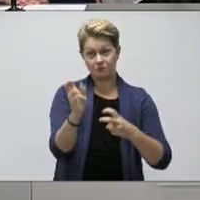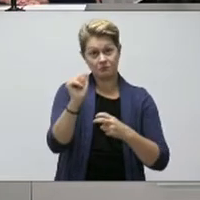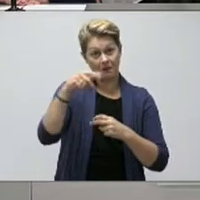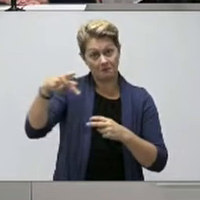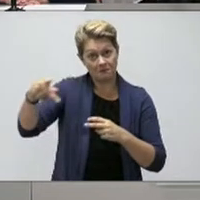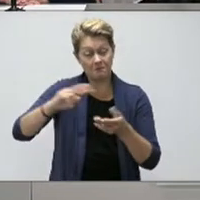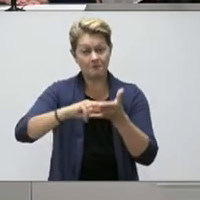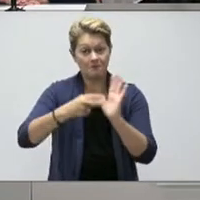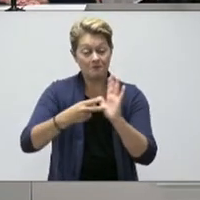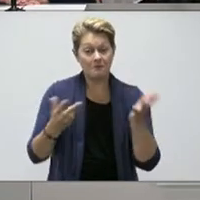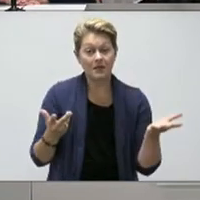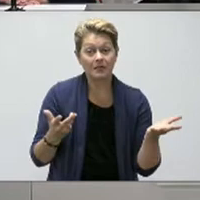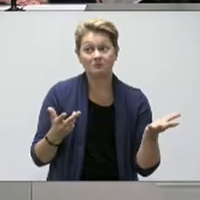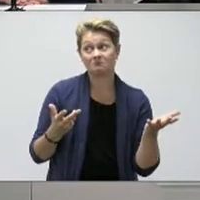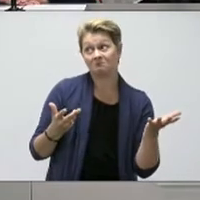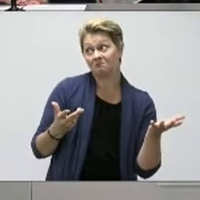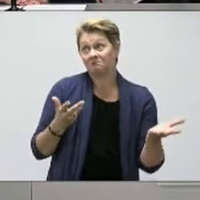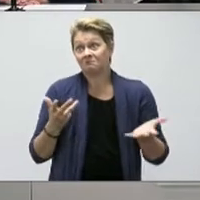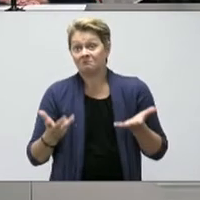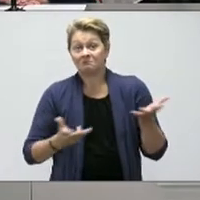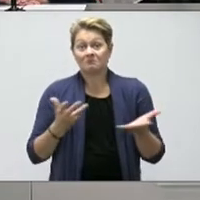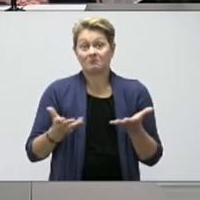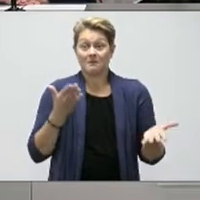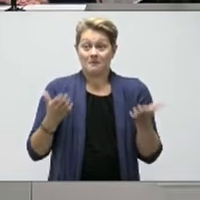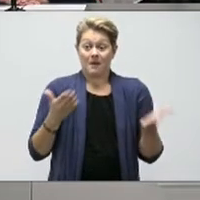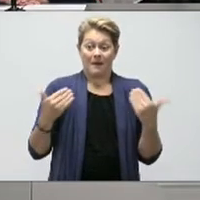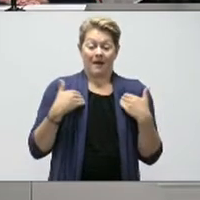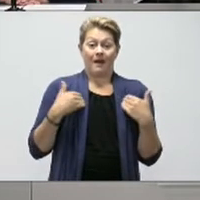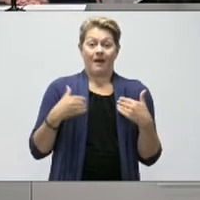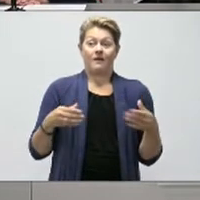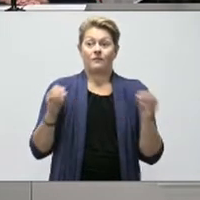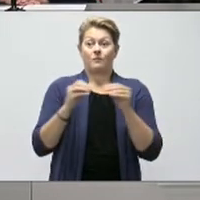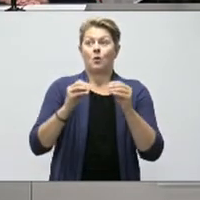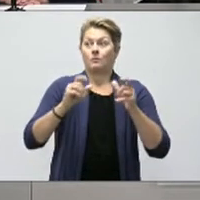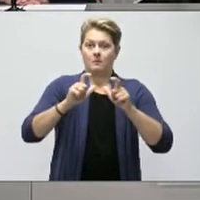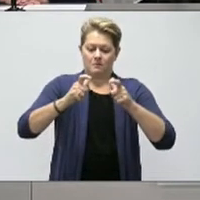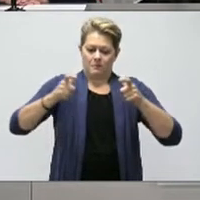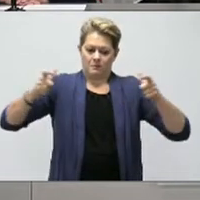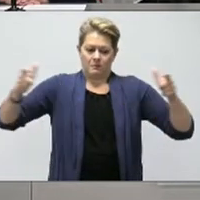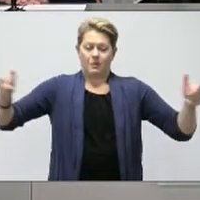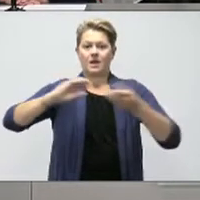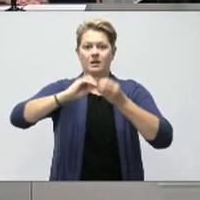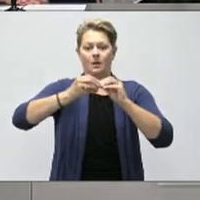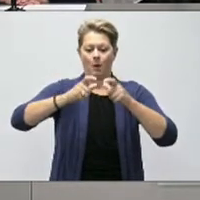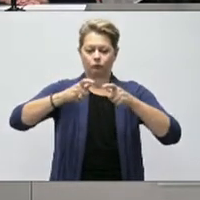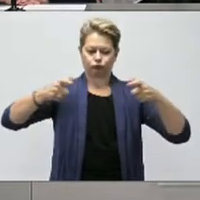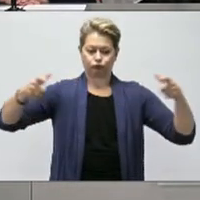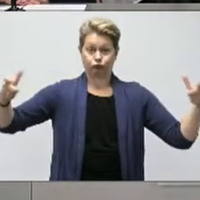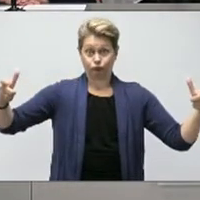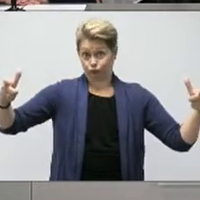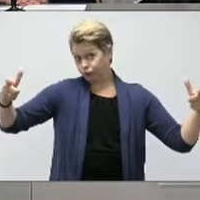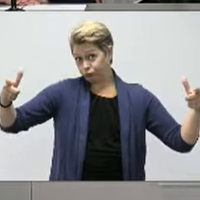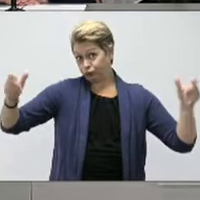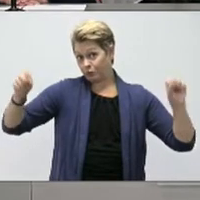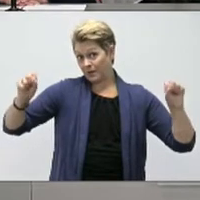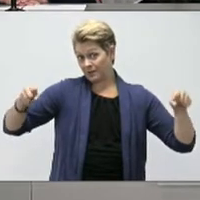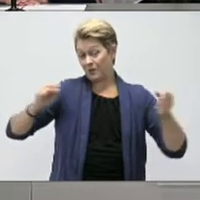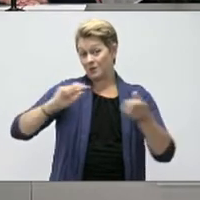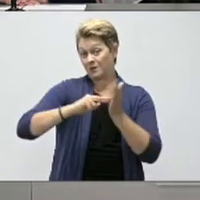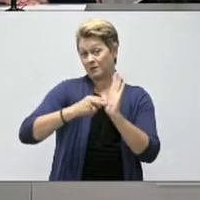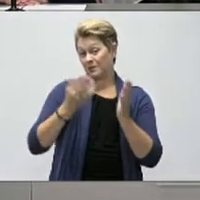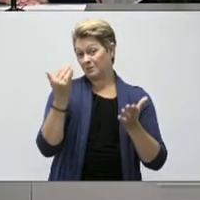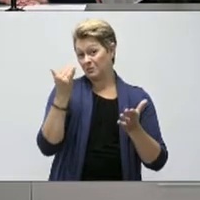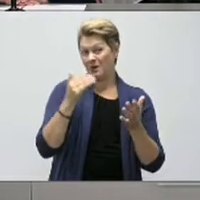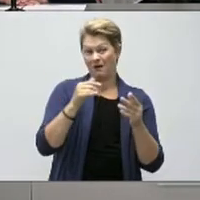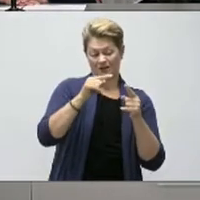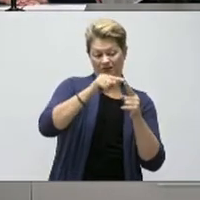using the app, then we could have larger concerts or those sorts of environments where the concern is that contact tracing becomes very